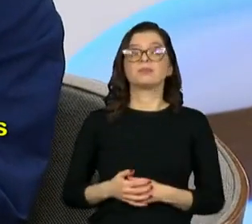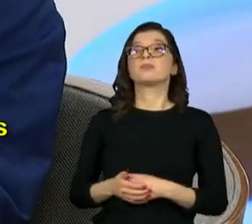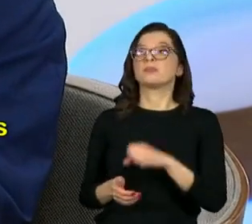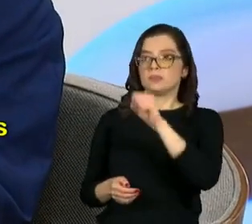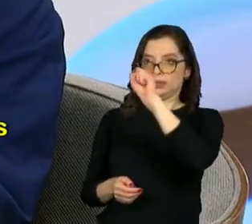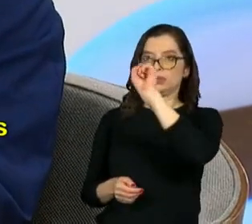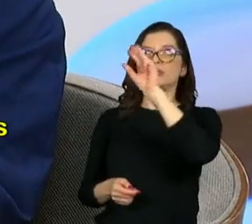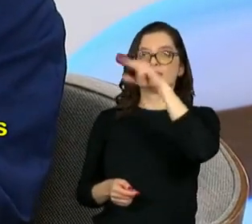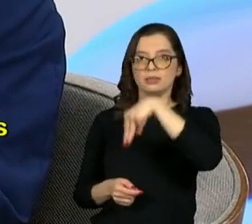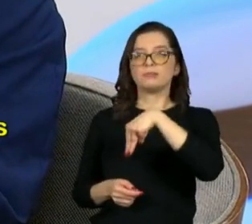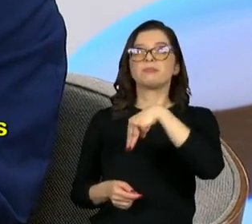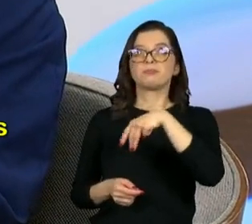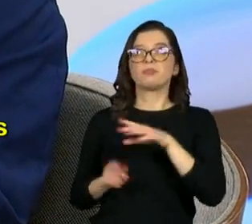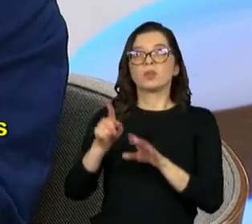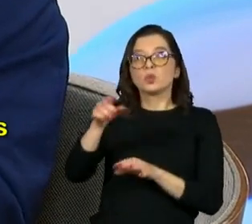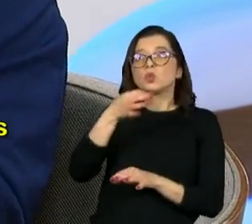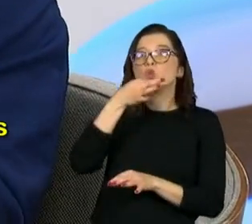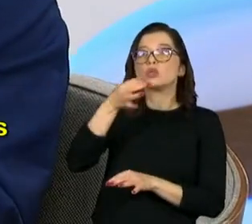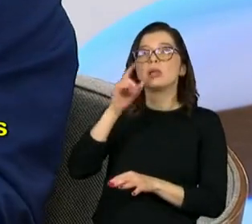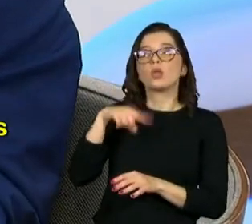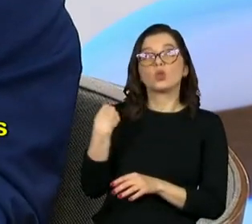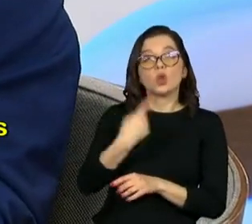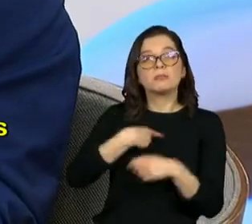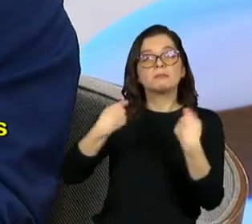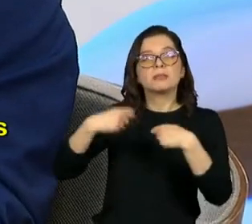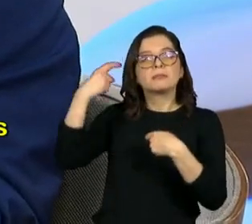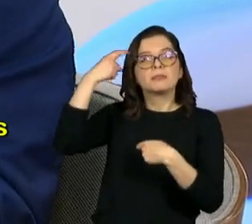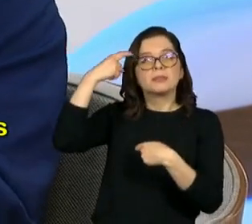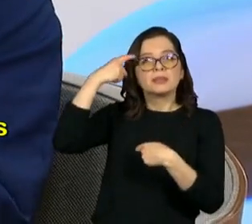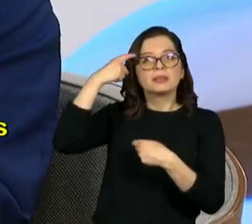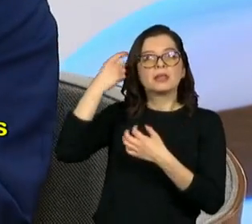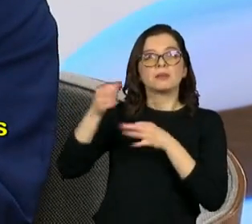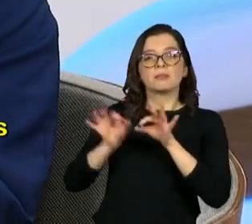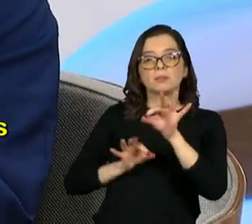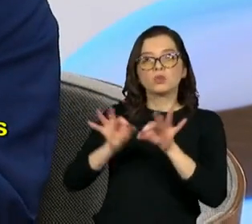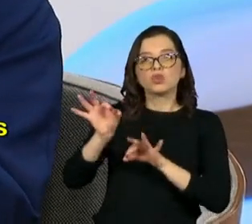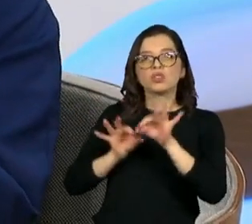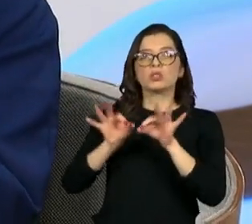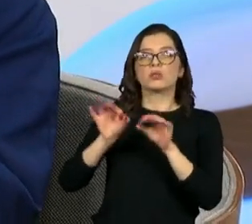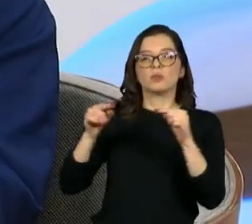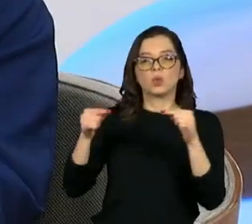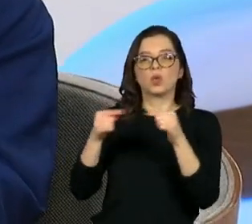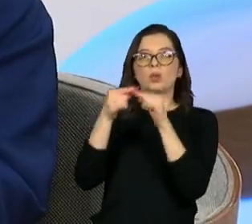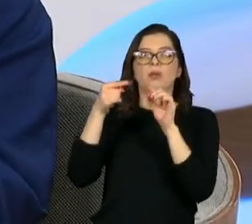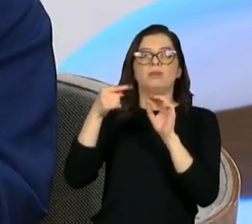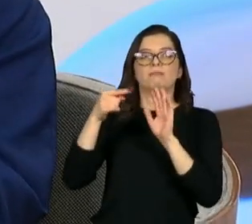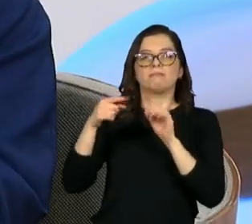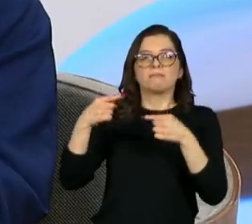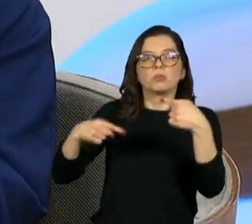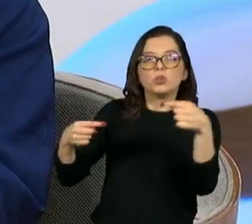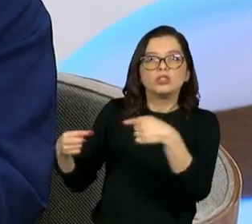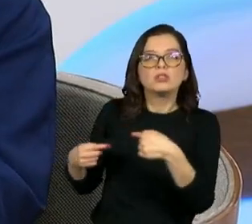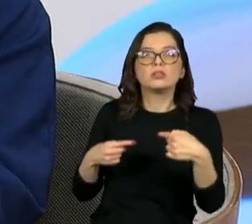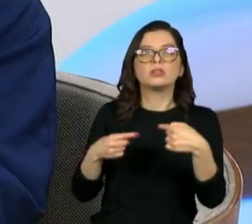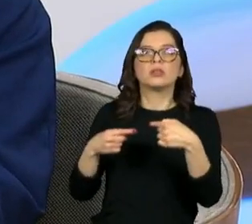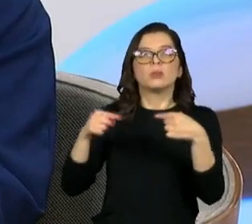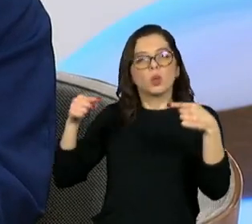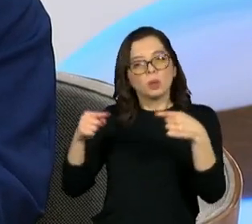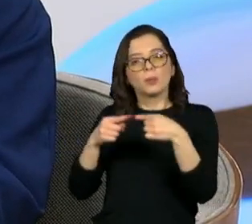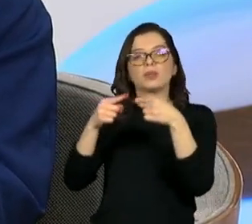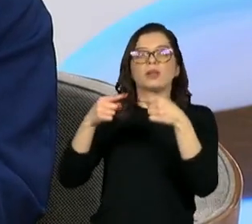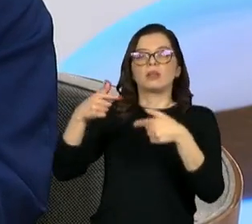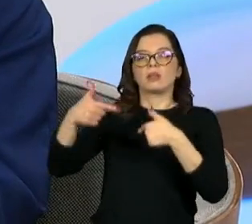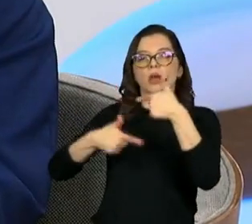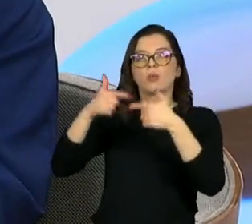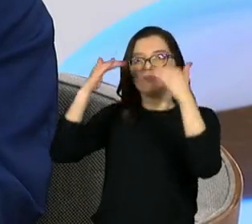What it suggests is that we need to undertake a new political project devoted to